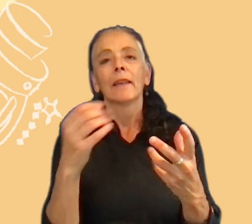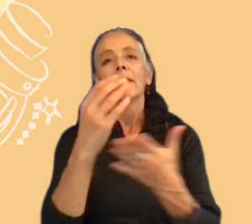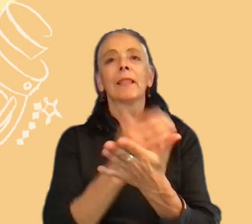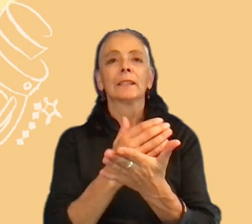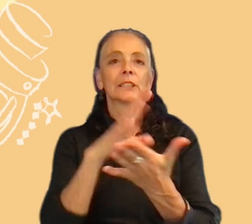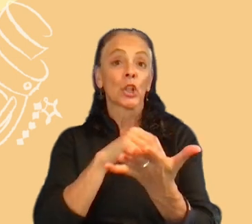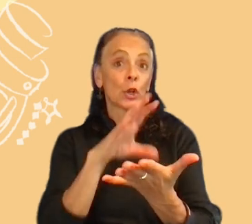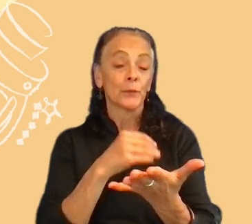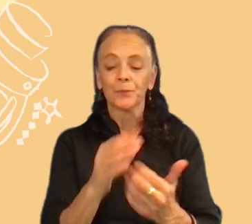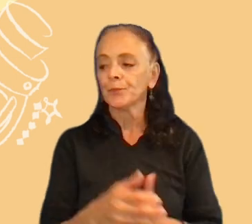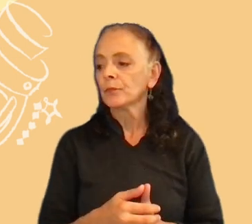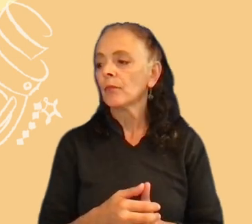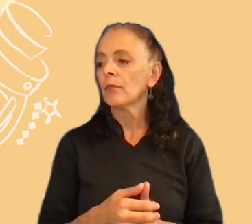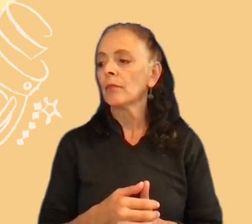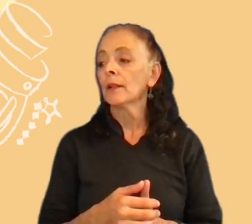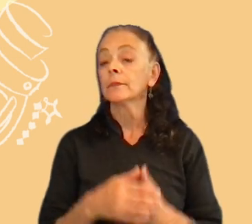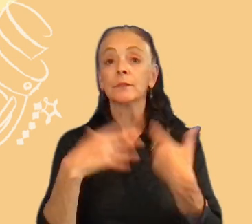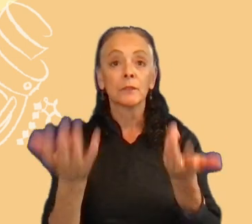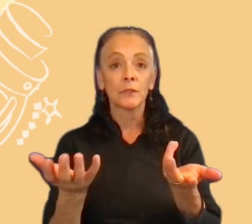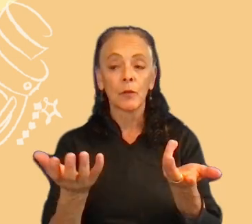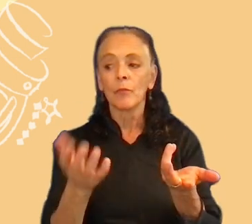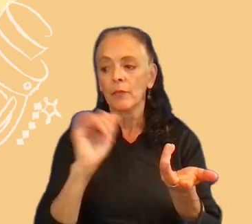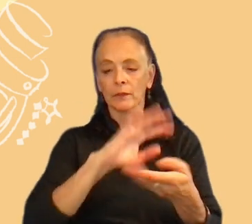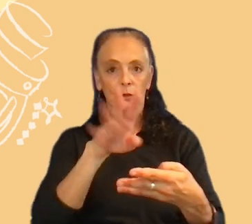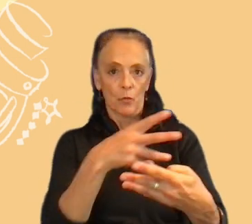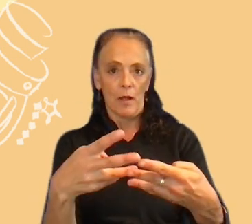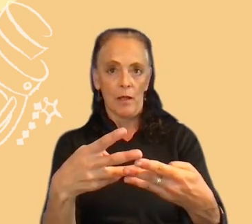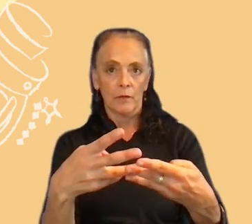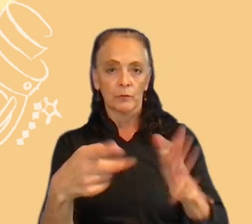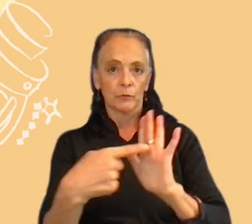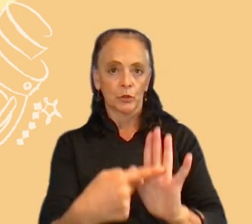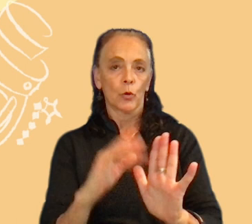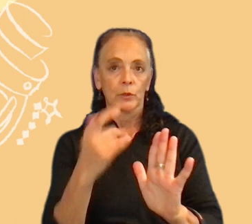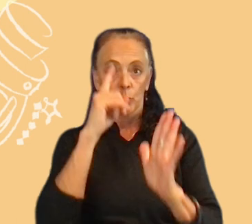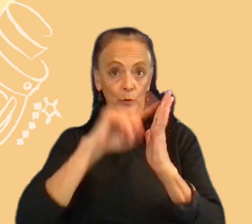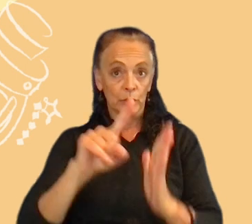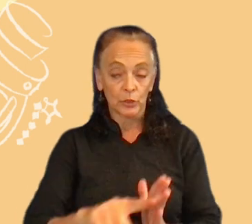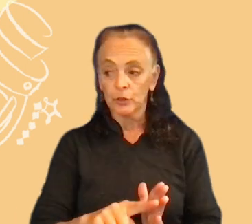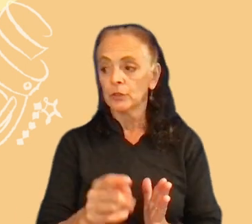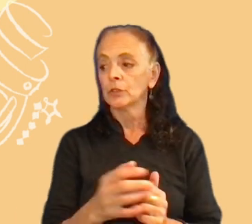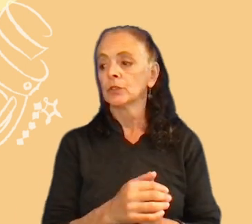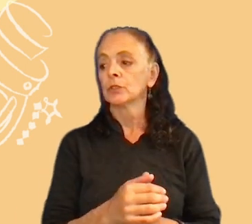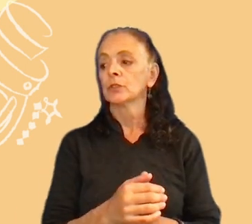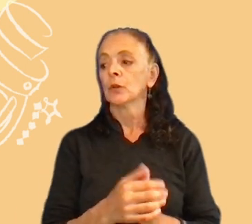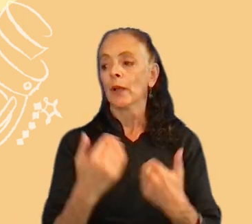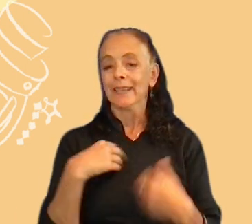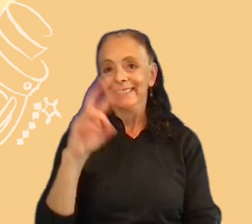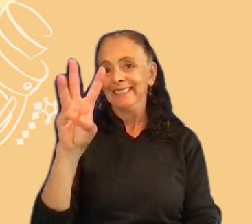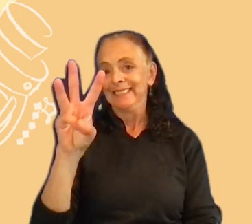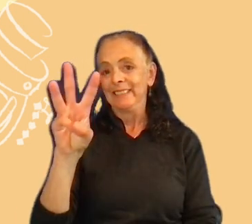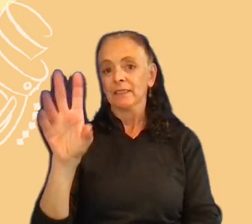So, this is the graph that explains our research. We had six stages